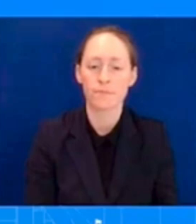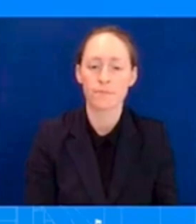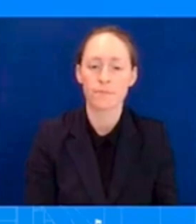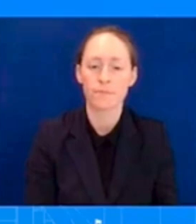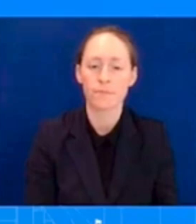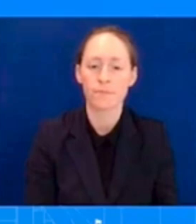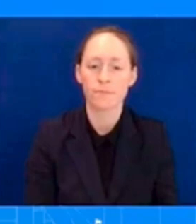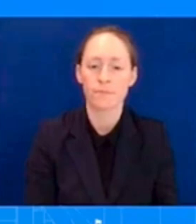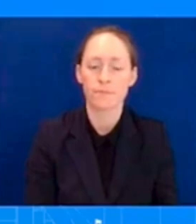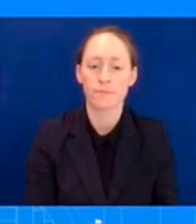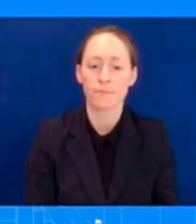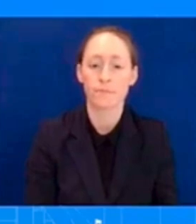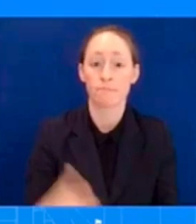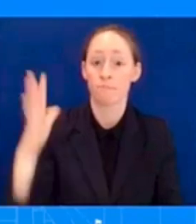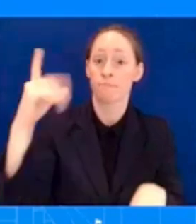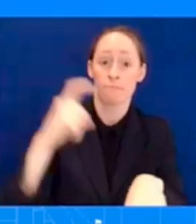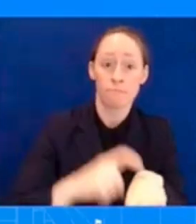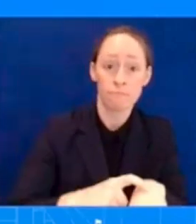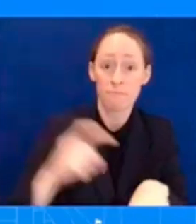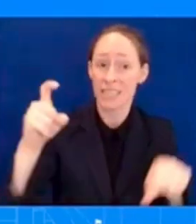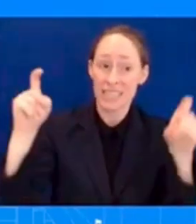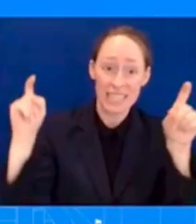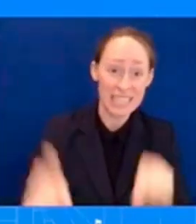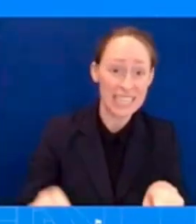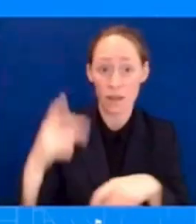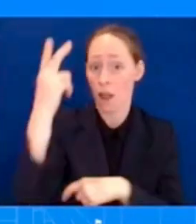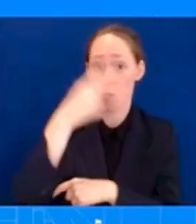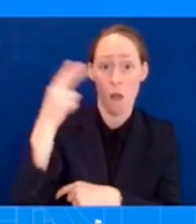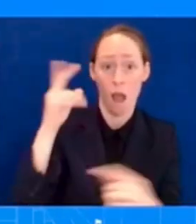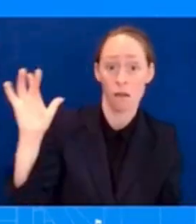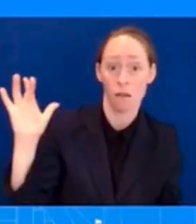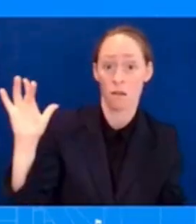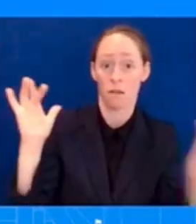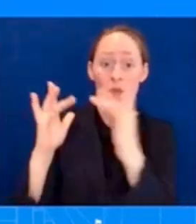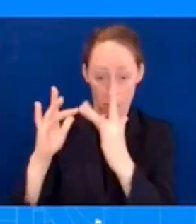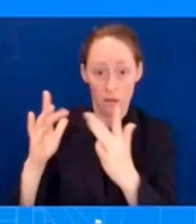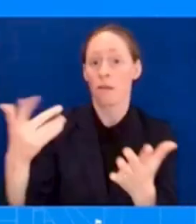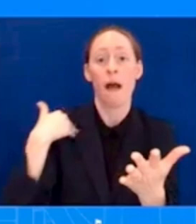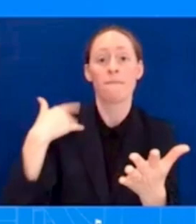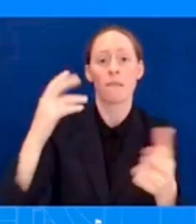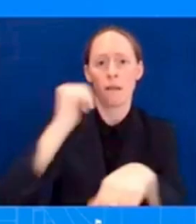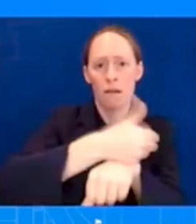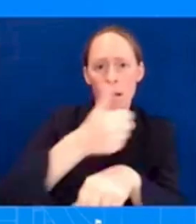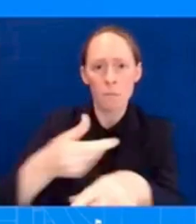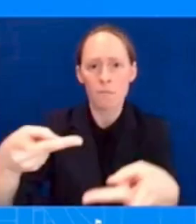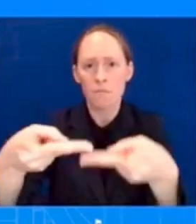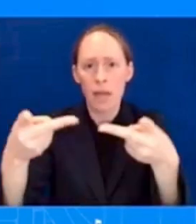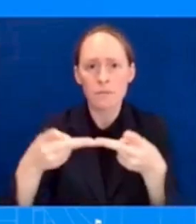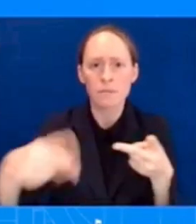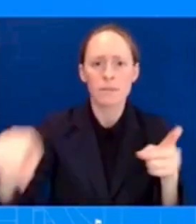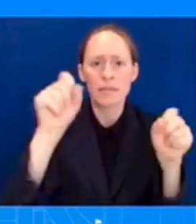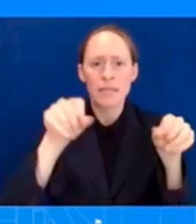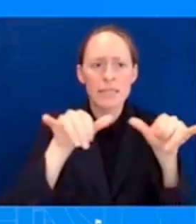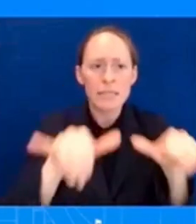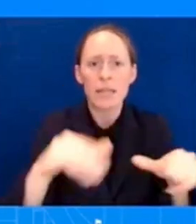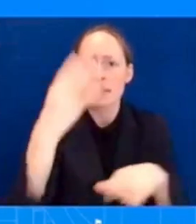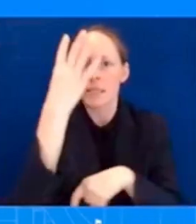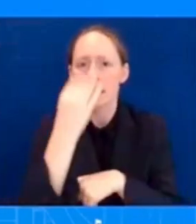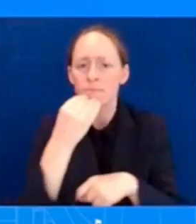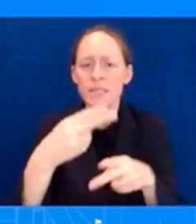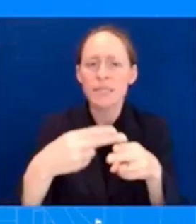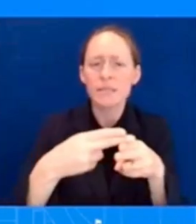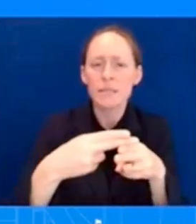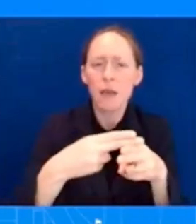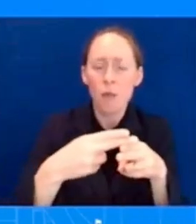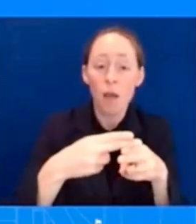program which is now available for eligible residents who were displaced from their home this is fema's hotel program and this will allow